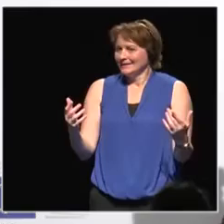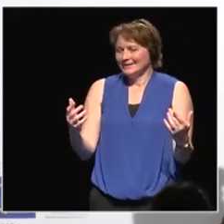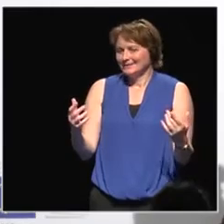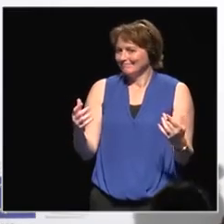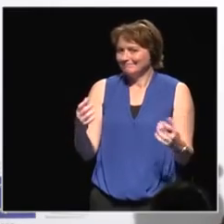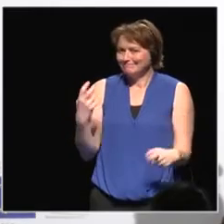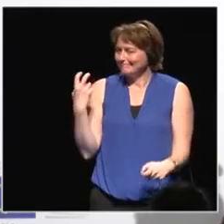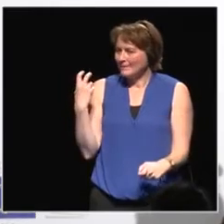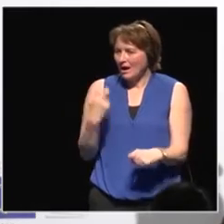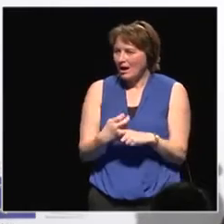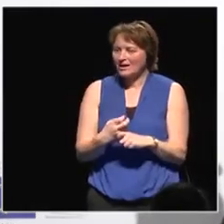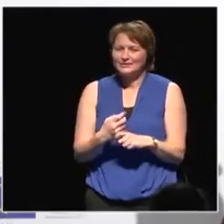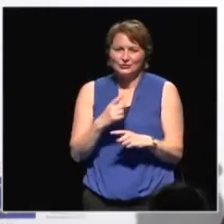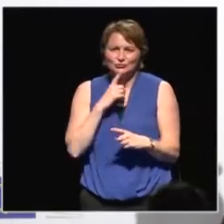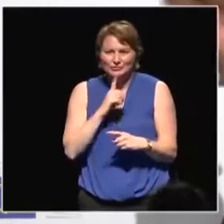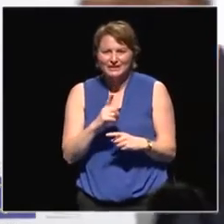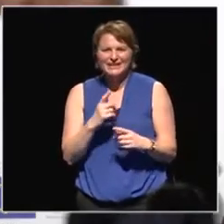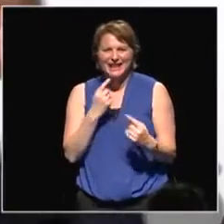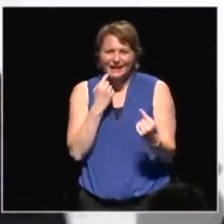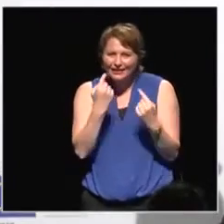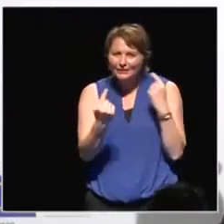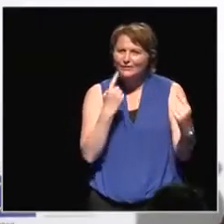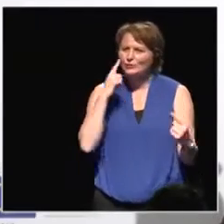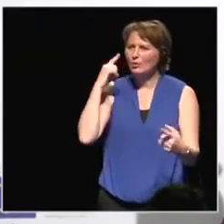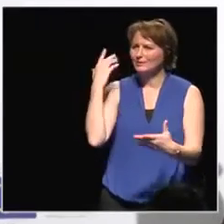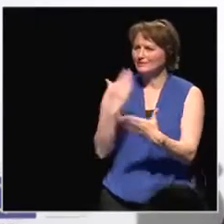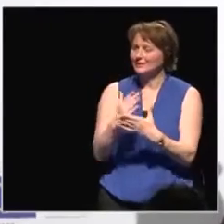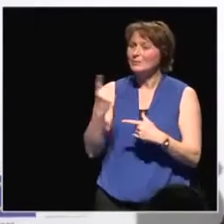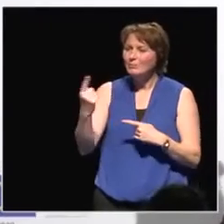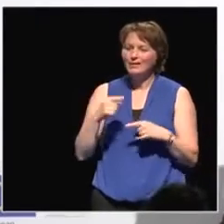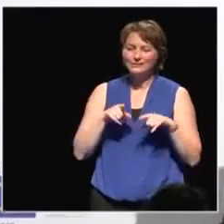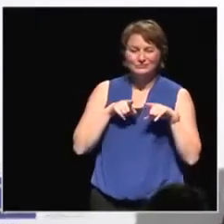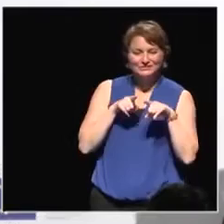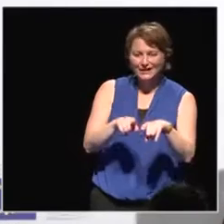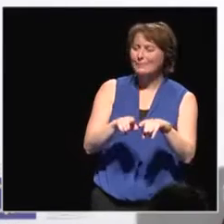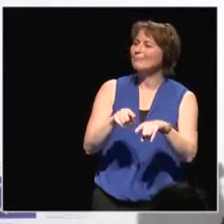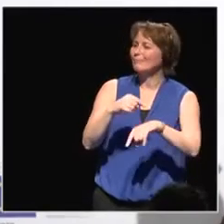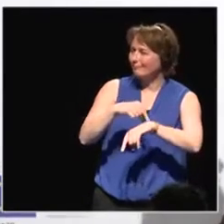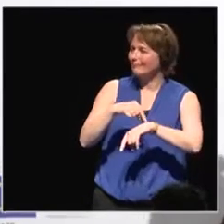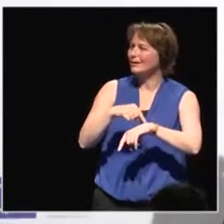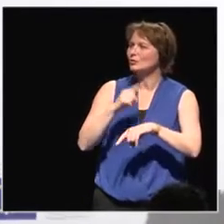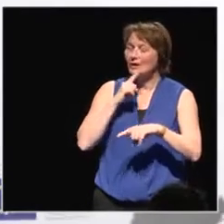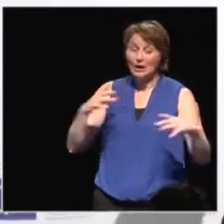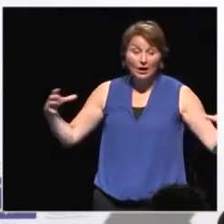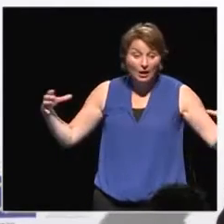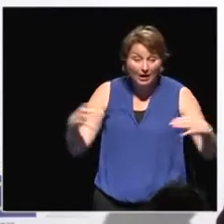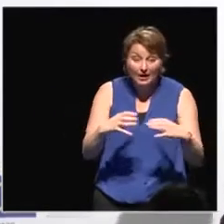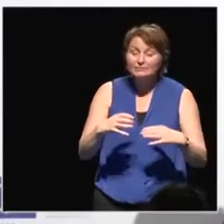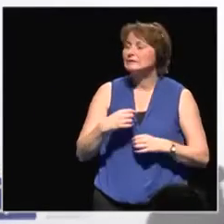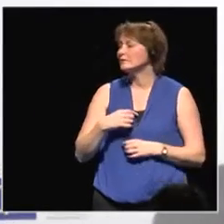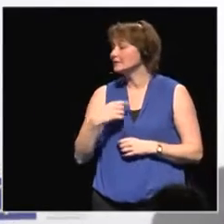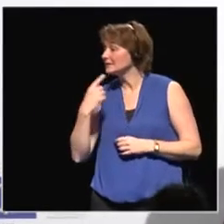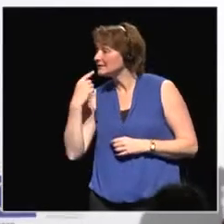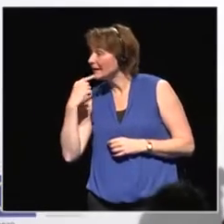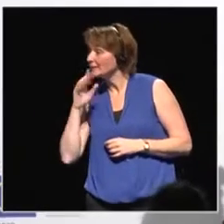individual decision, but at the same time it's collectively. It really depends, are you talking about your